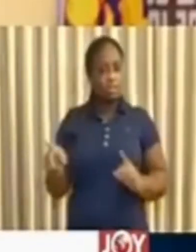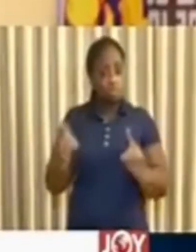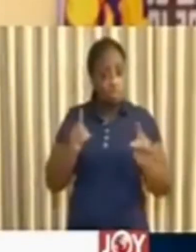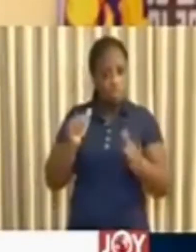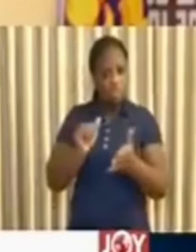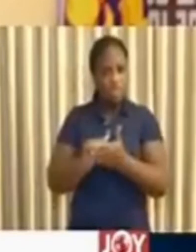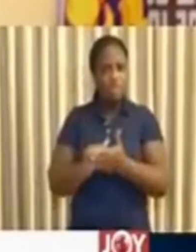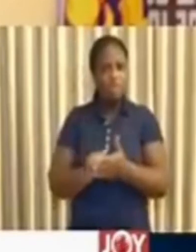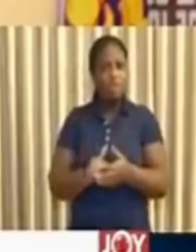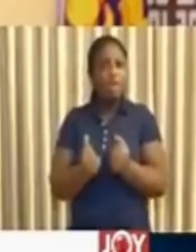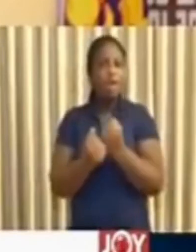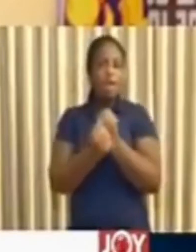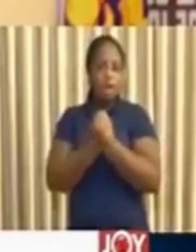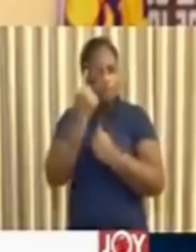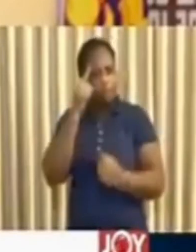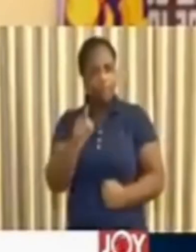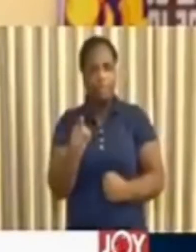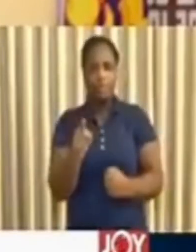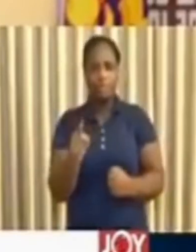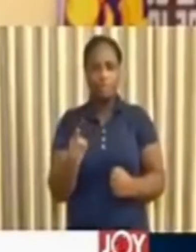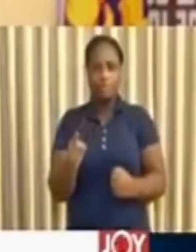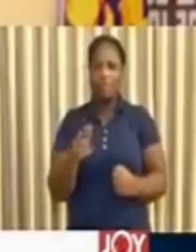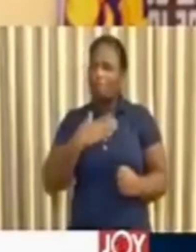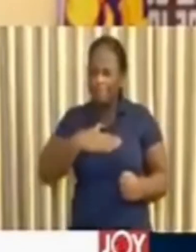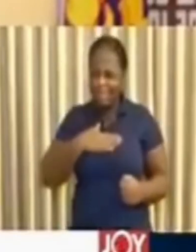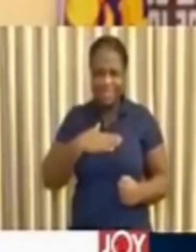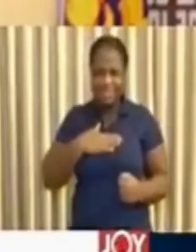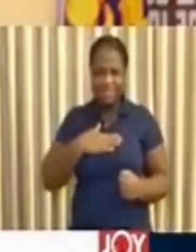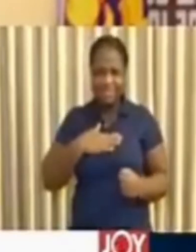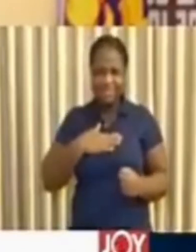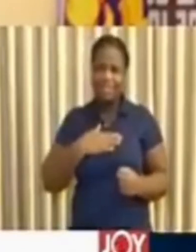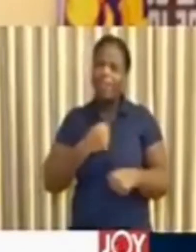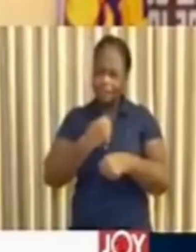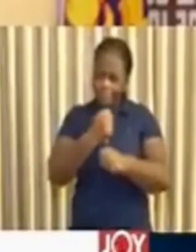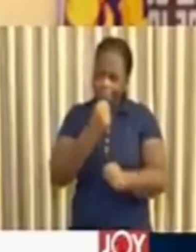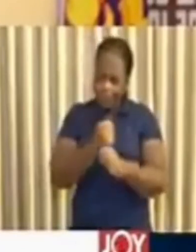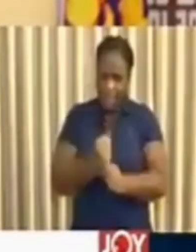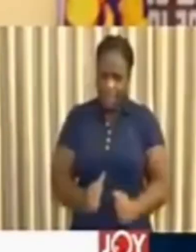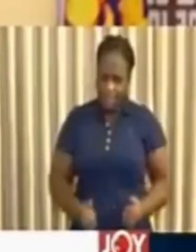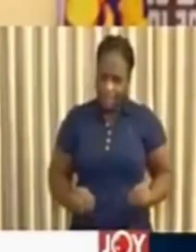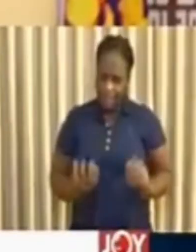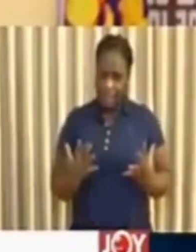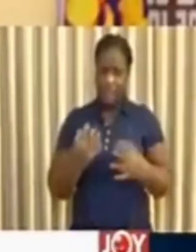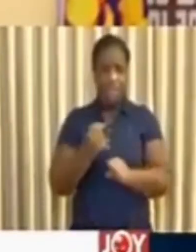of love for them. Please make that a sacrifice.